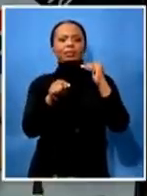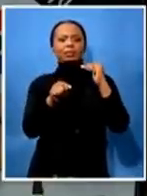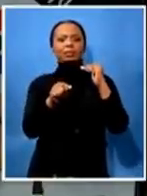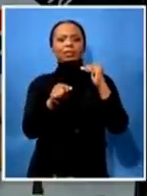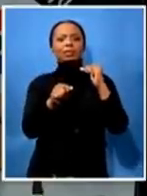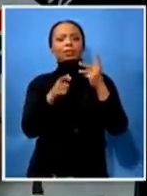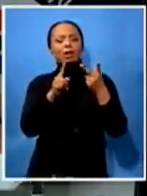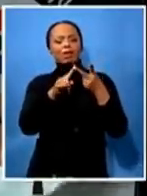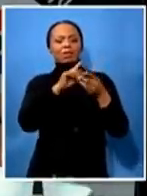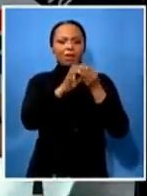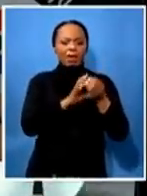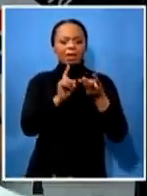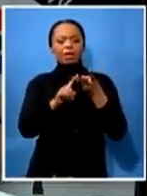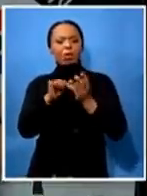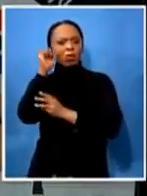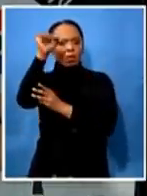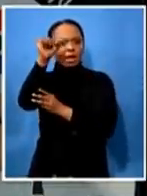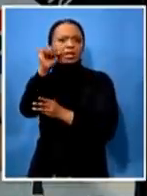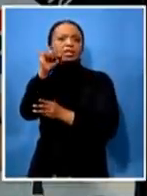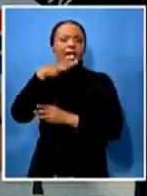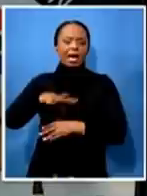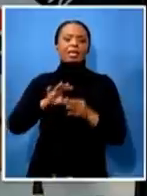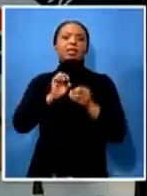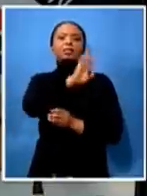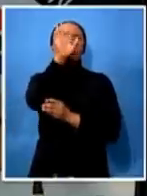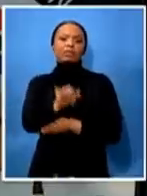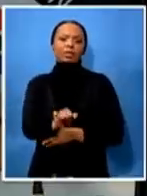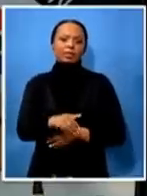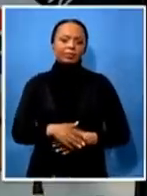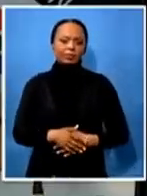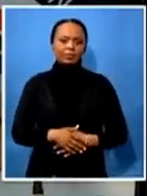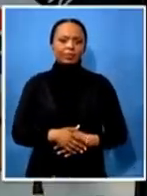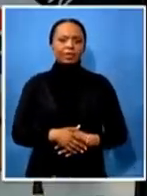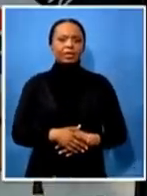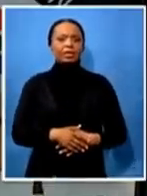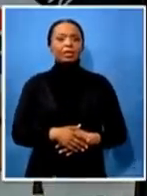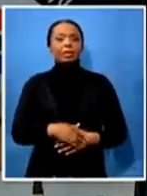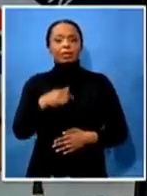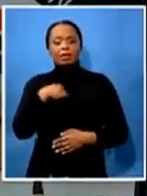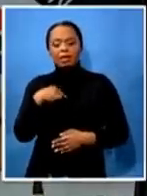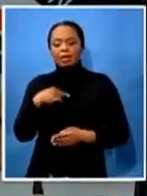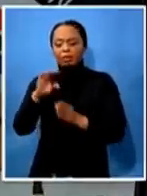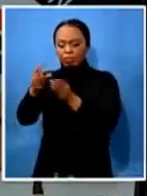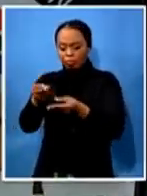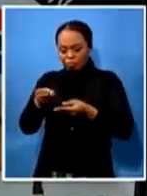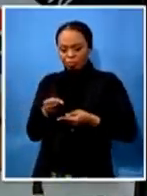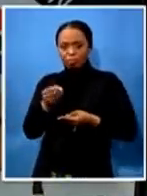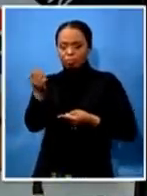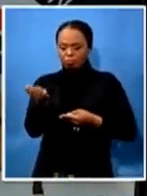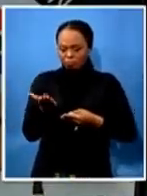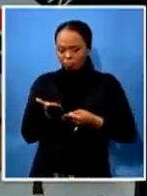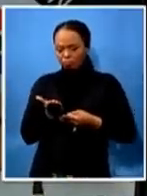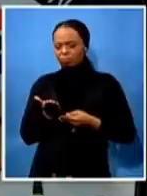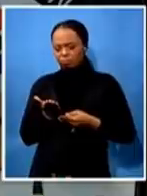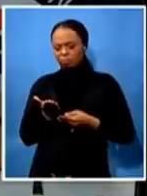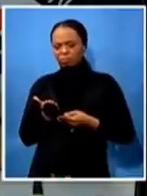africans the submissions that has led to me being here today i find them extremely defamatory